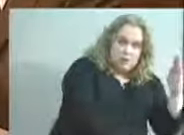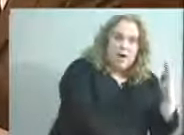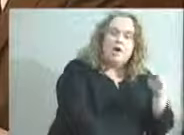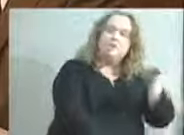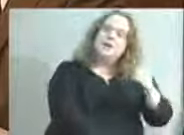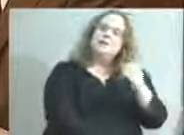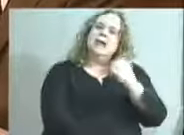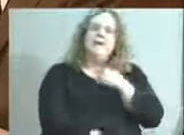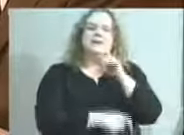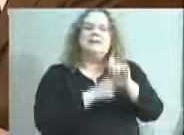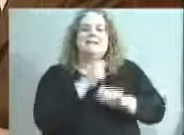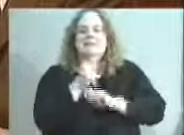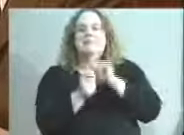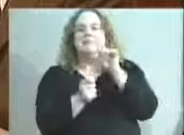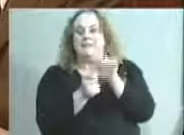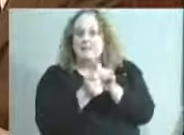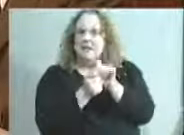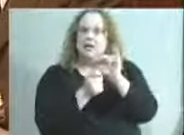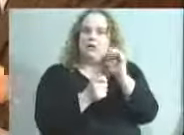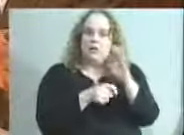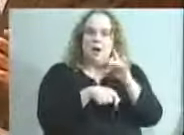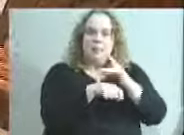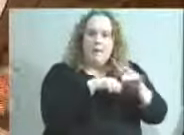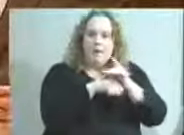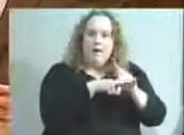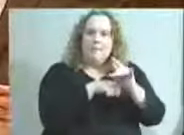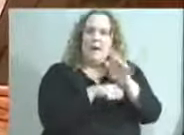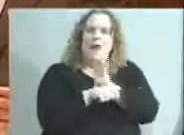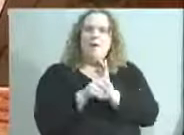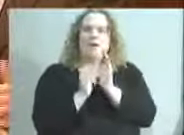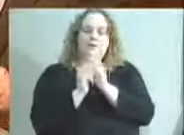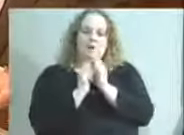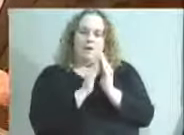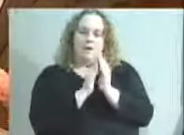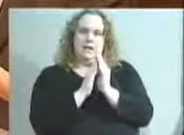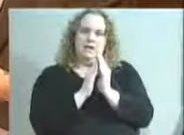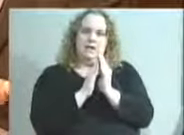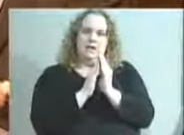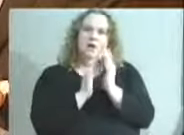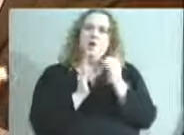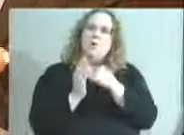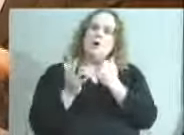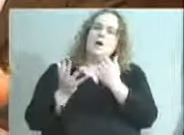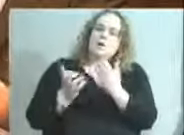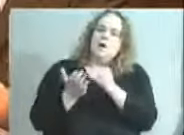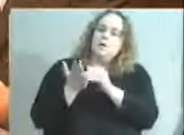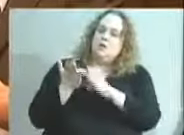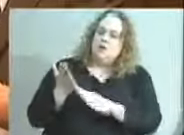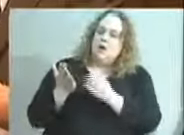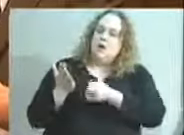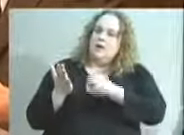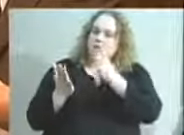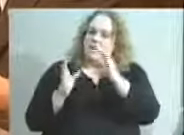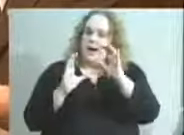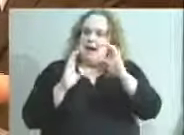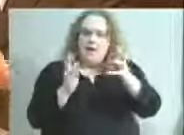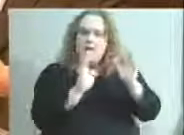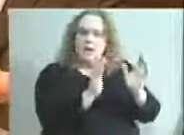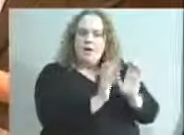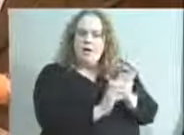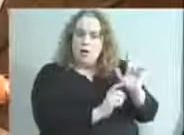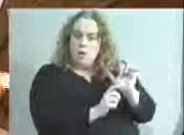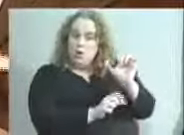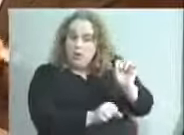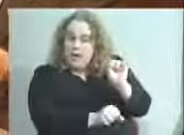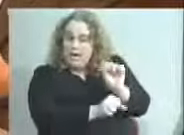community around our economic development cluster where we just can't fill those jobs. So, we want our students to understand what those clusters are. We also